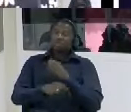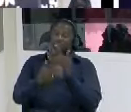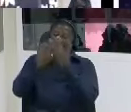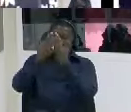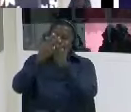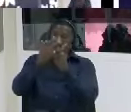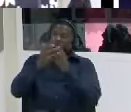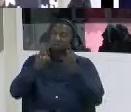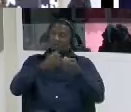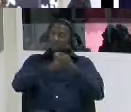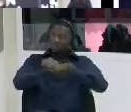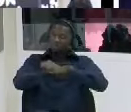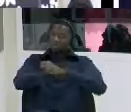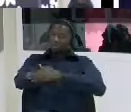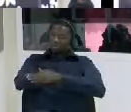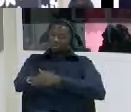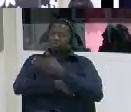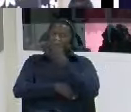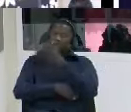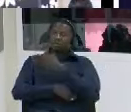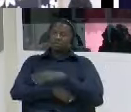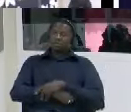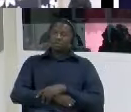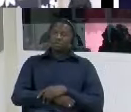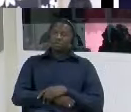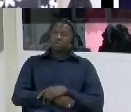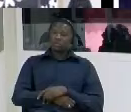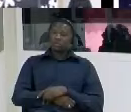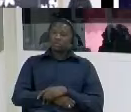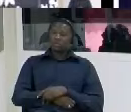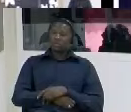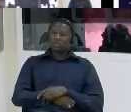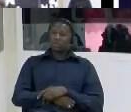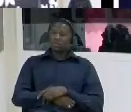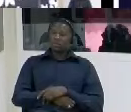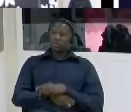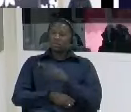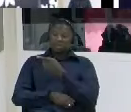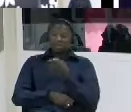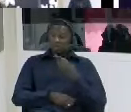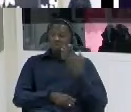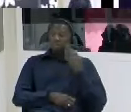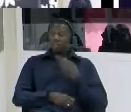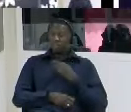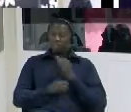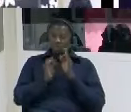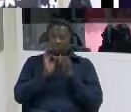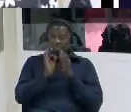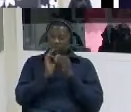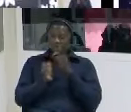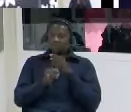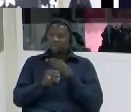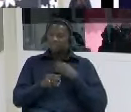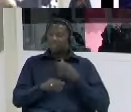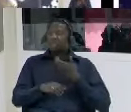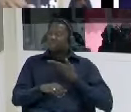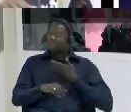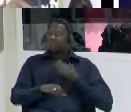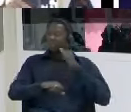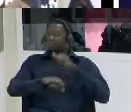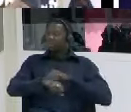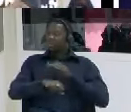and this was um when he explained um to you that he had been tortured prior to